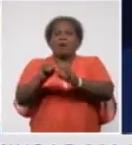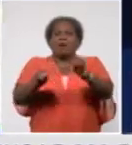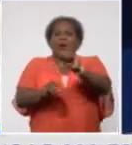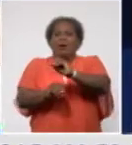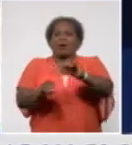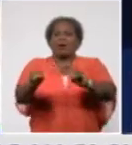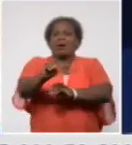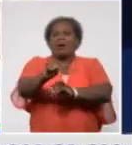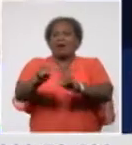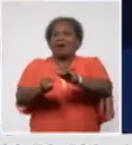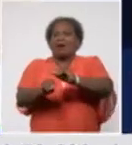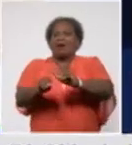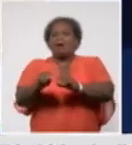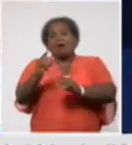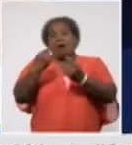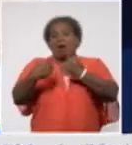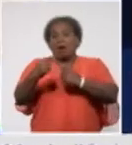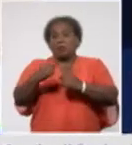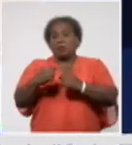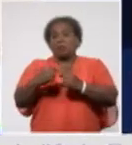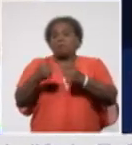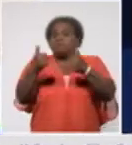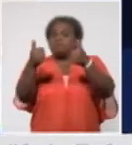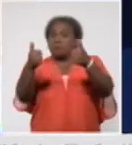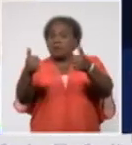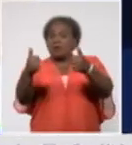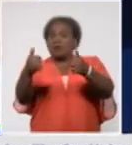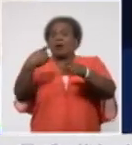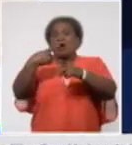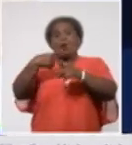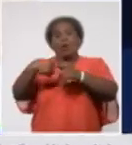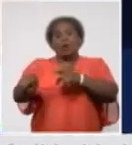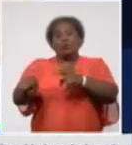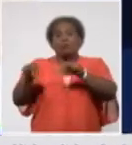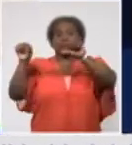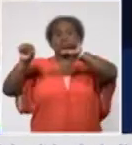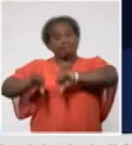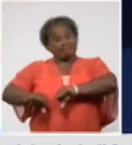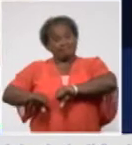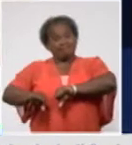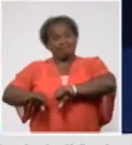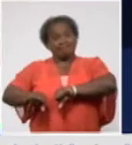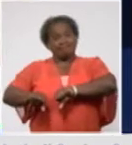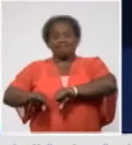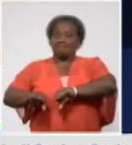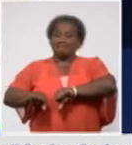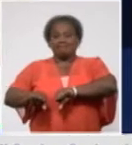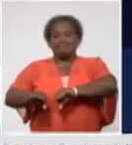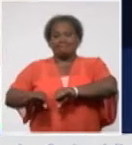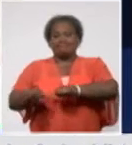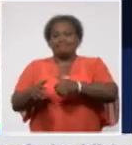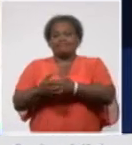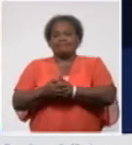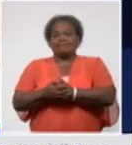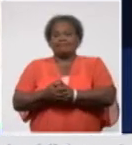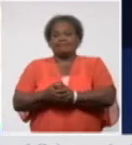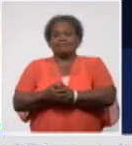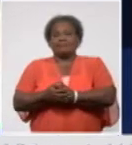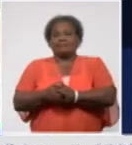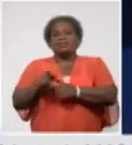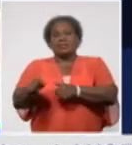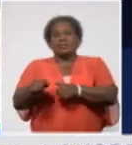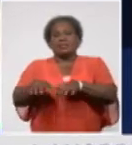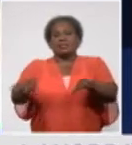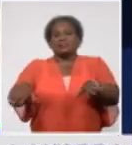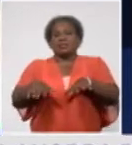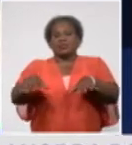Atemisa and Villa Clara. Some of these episodes are being resolved. However, the risk of infection